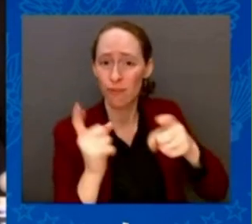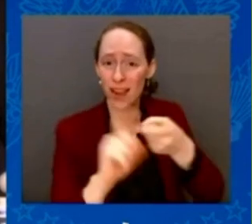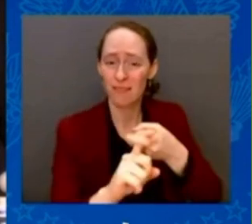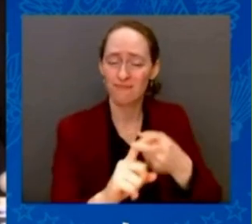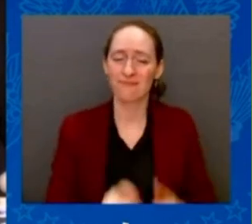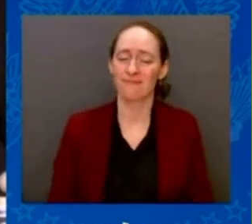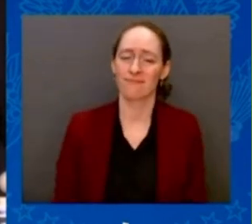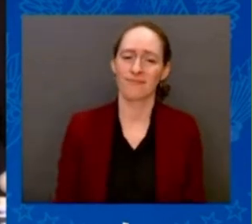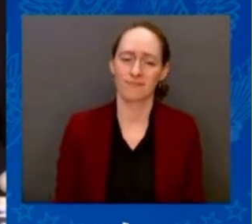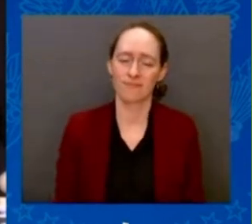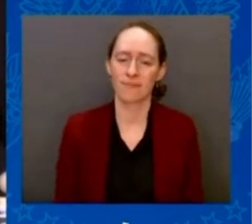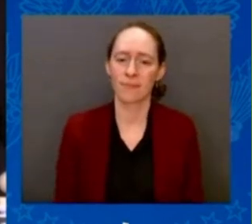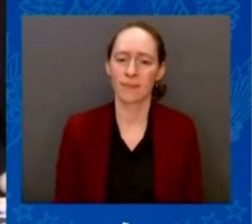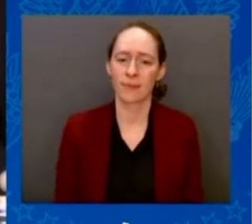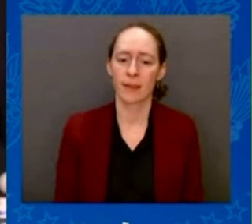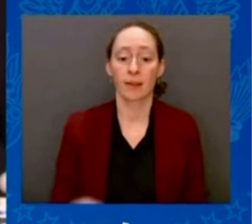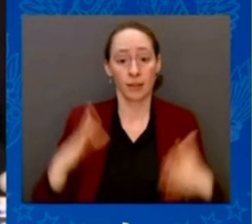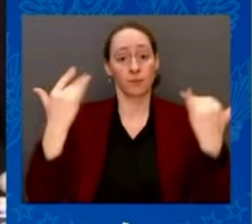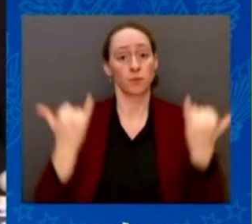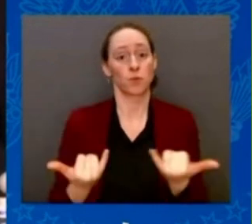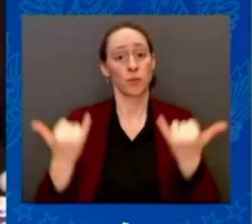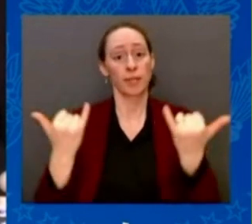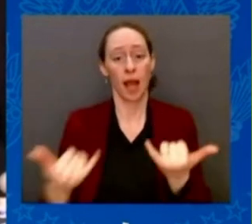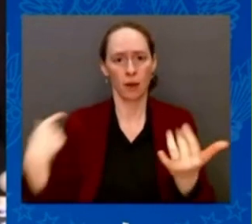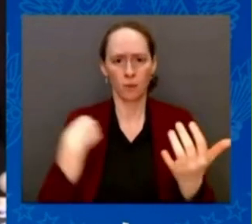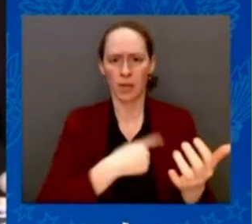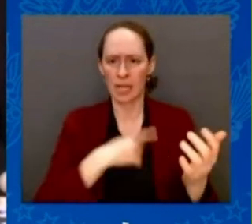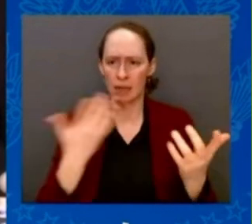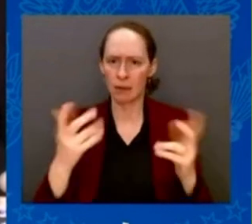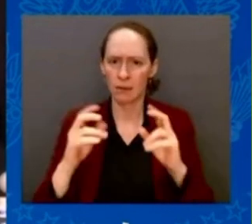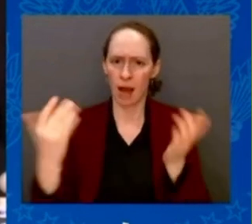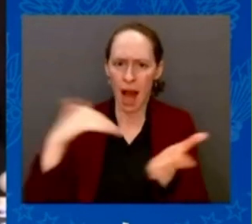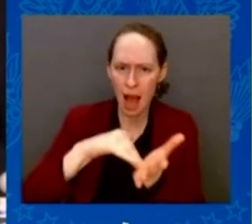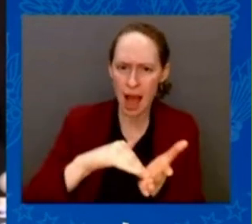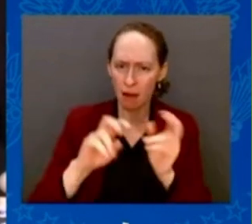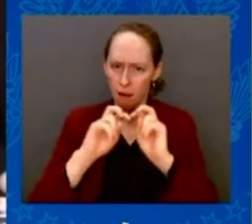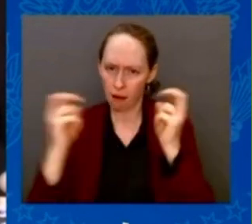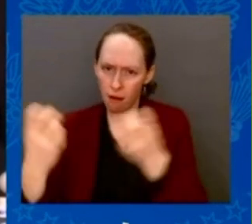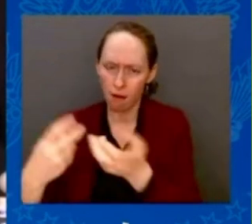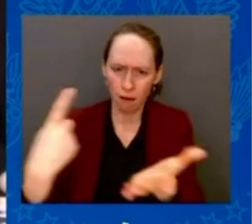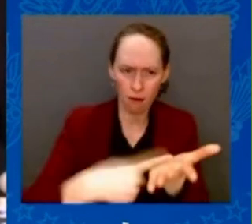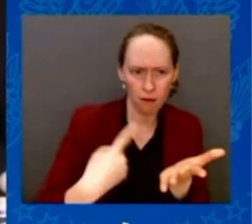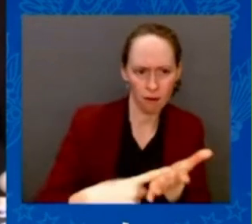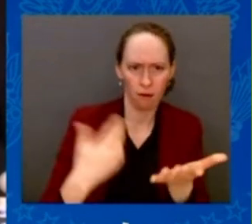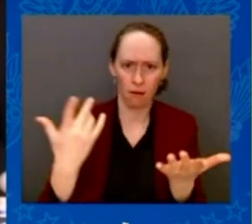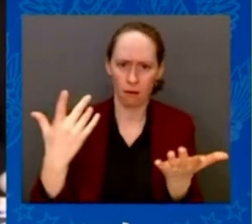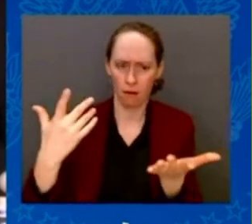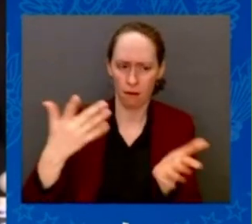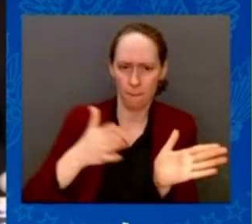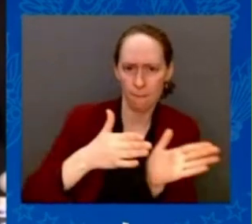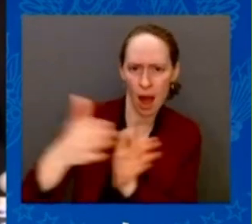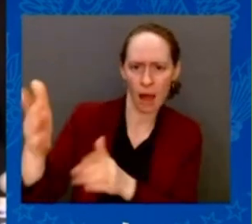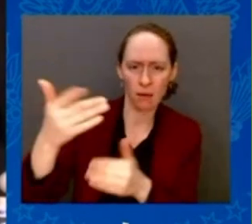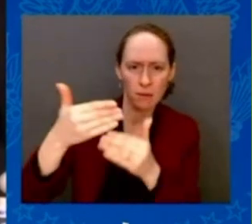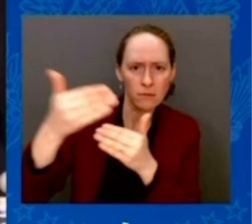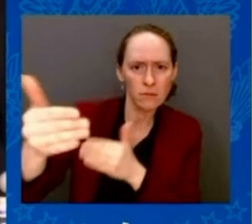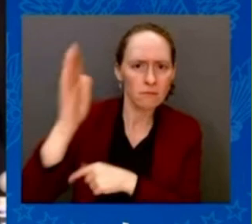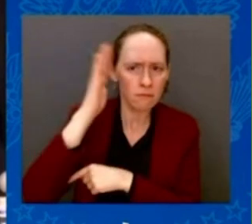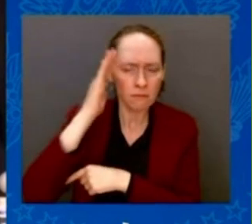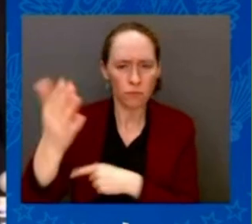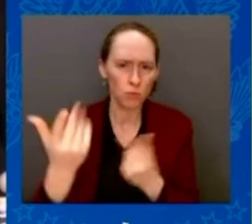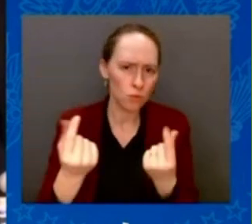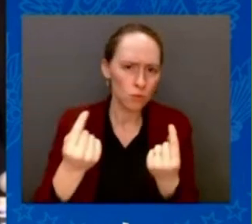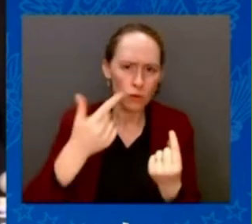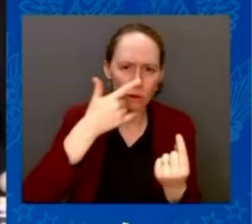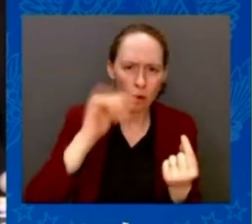about our next steps in the run-up to the B9 Summit in Bratislava and the NATO